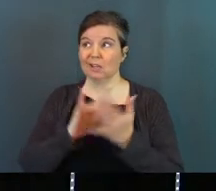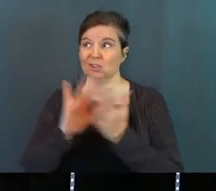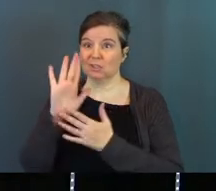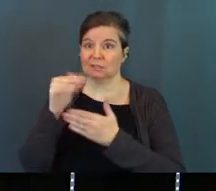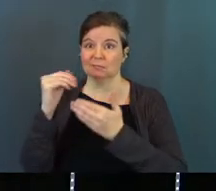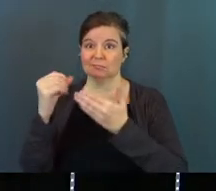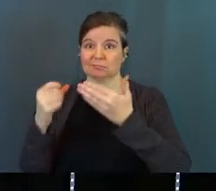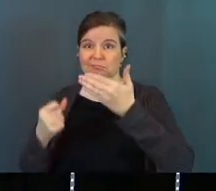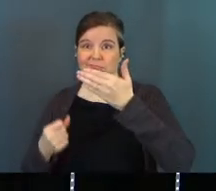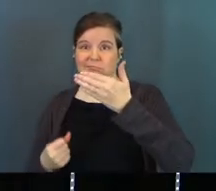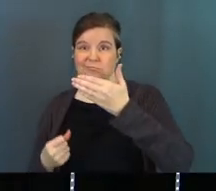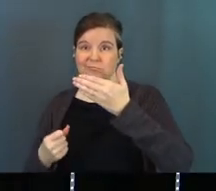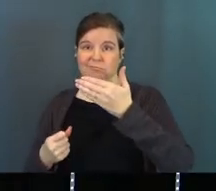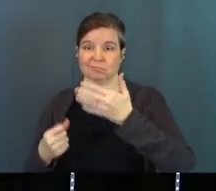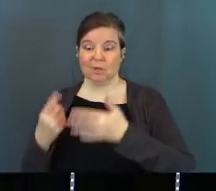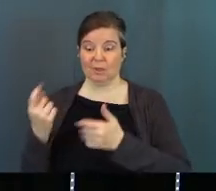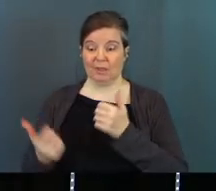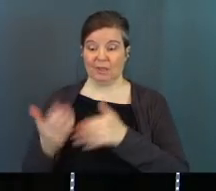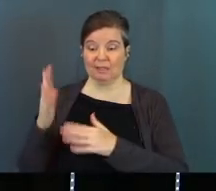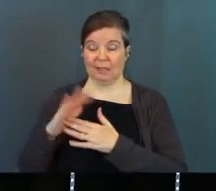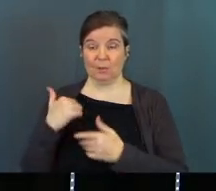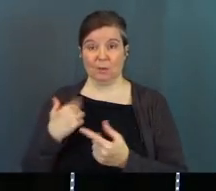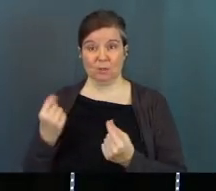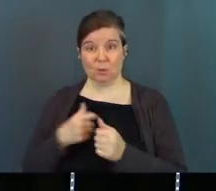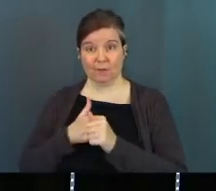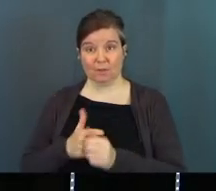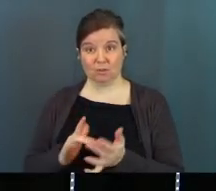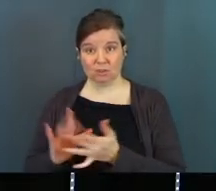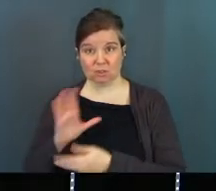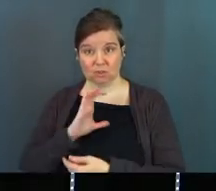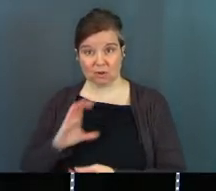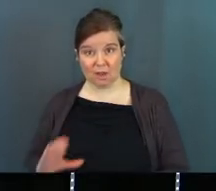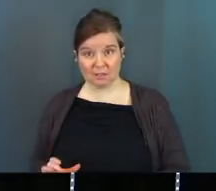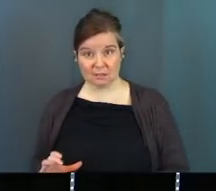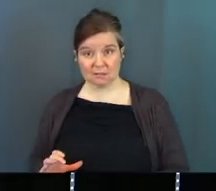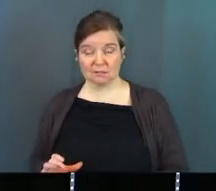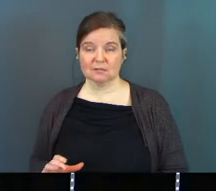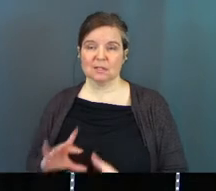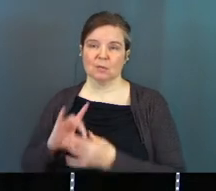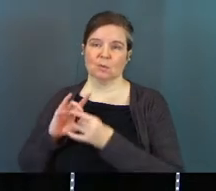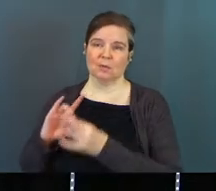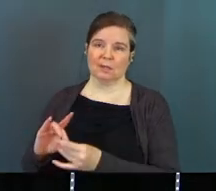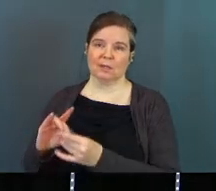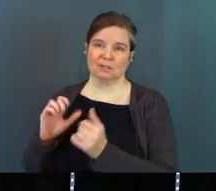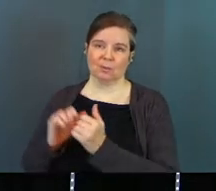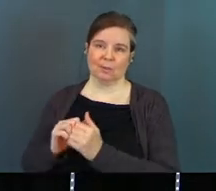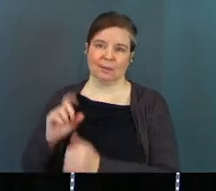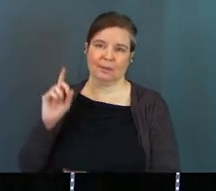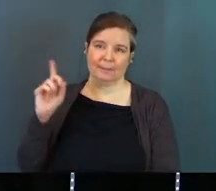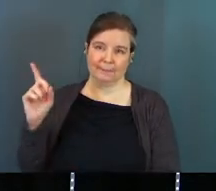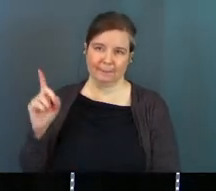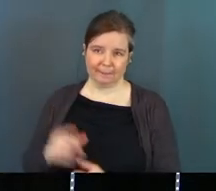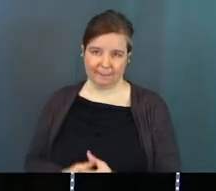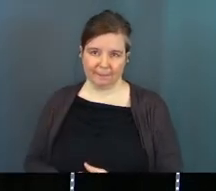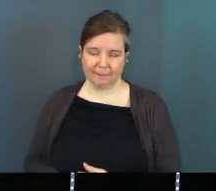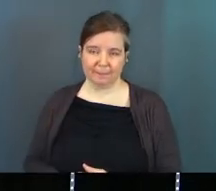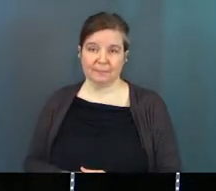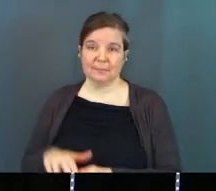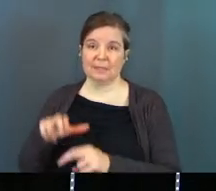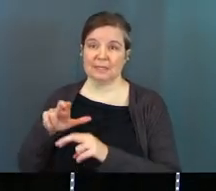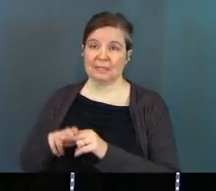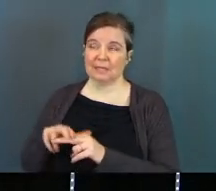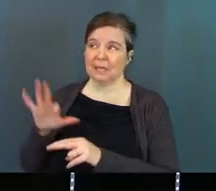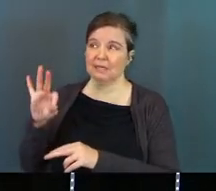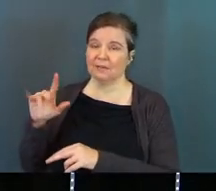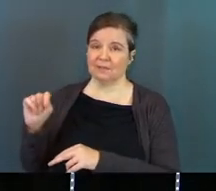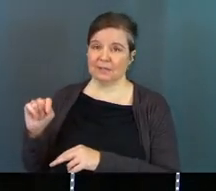And we lose sight of the fact that the number one thing that we can do as followers of Jesus Christ is be in relationship with him, is sit at